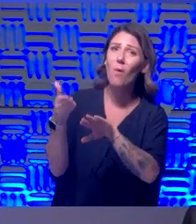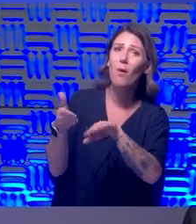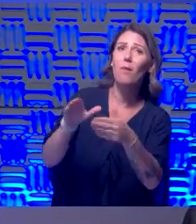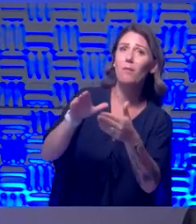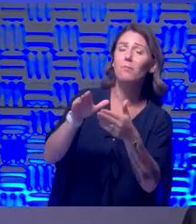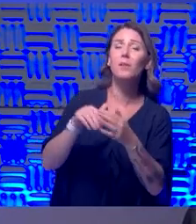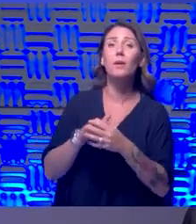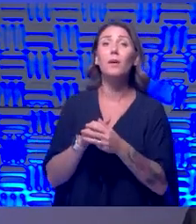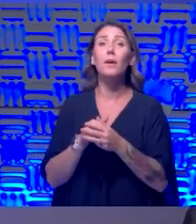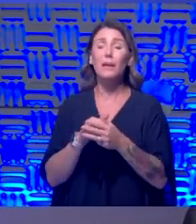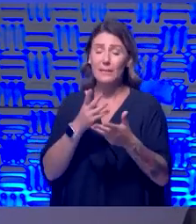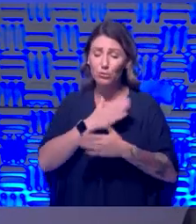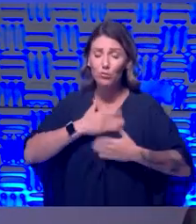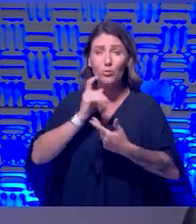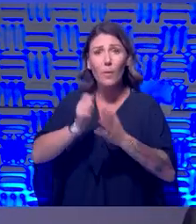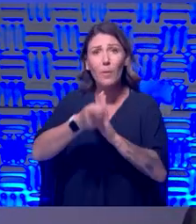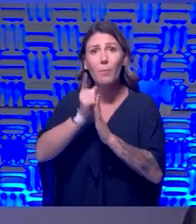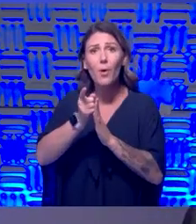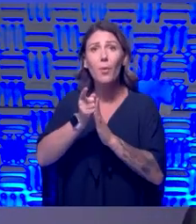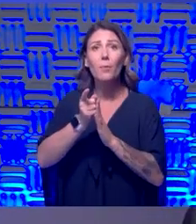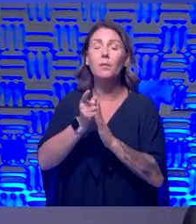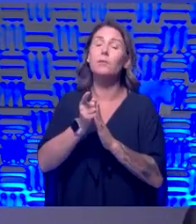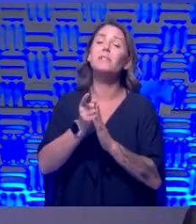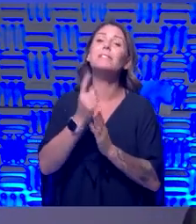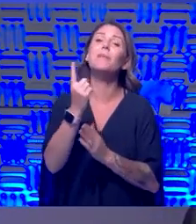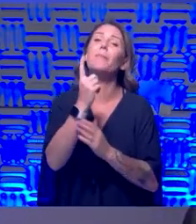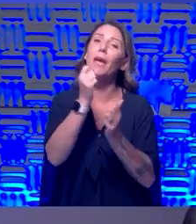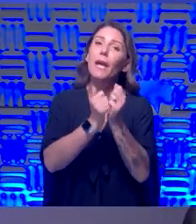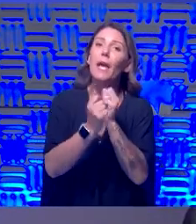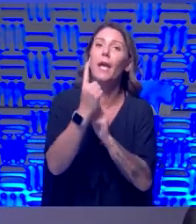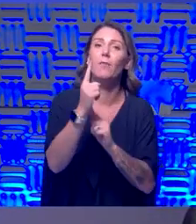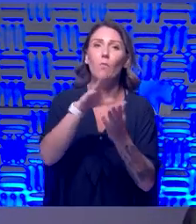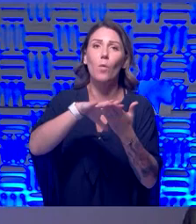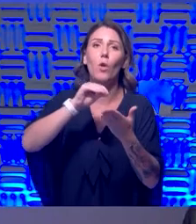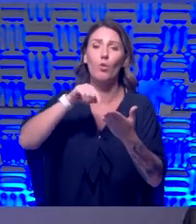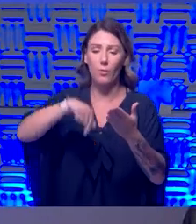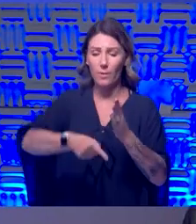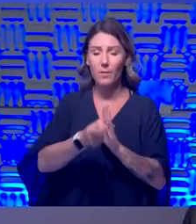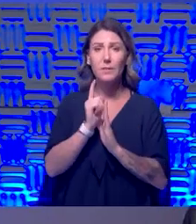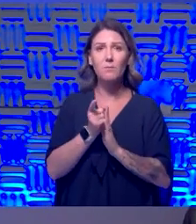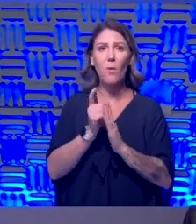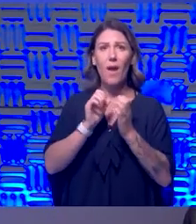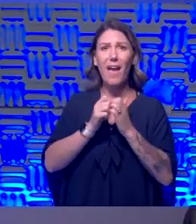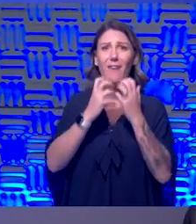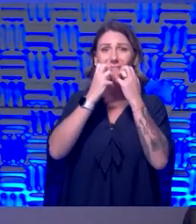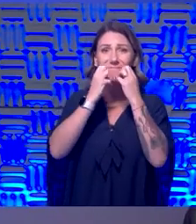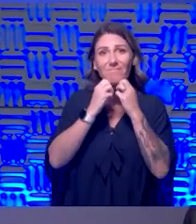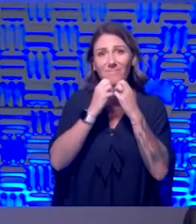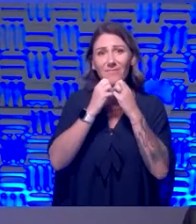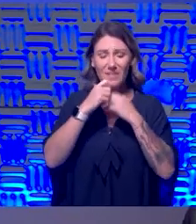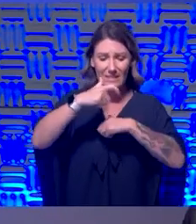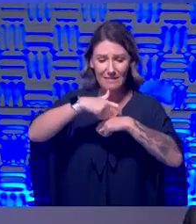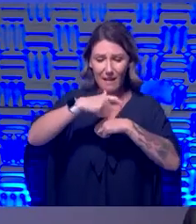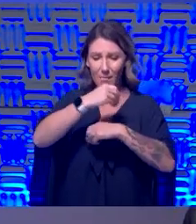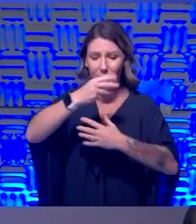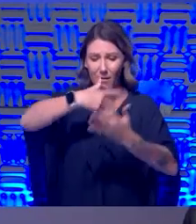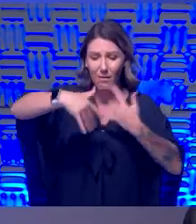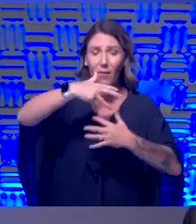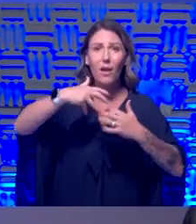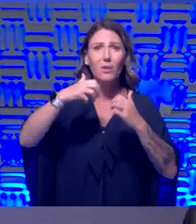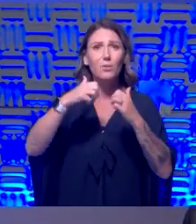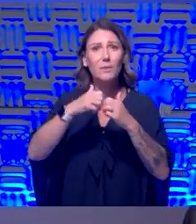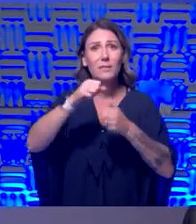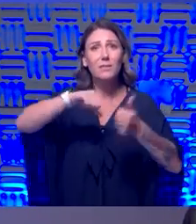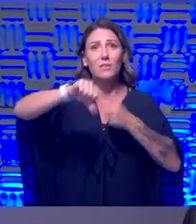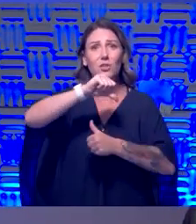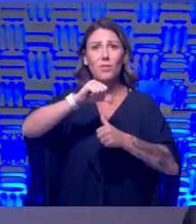Um, and so I think that it's something that everybody can learn from at this point, which is how valuable the time and the interaction we have with one another is and